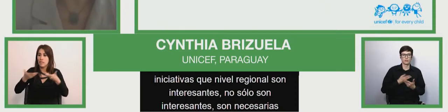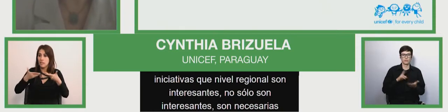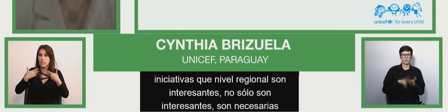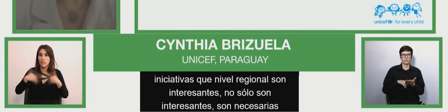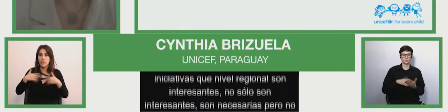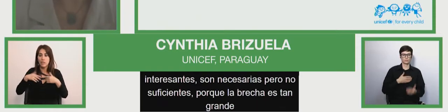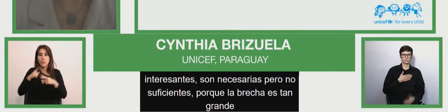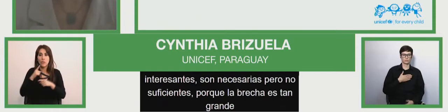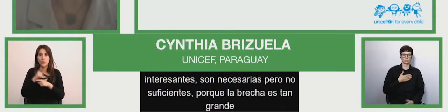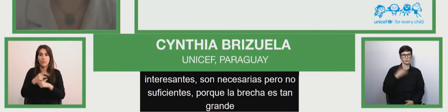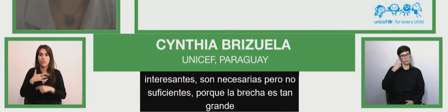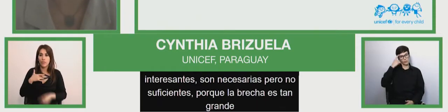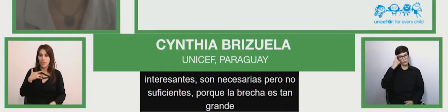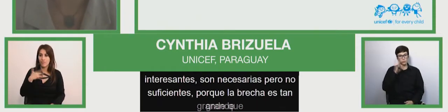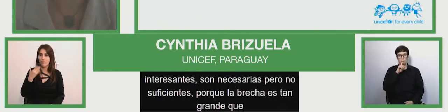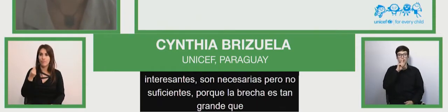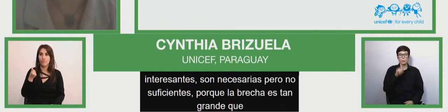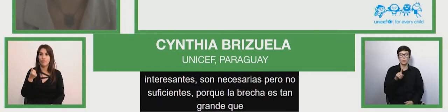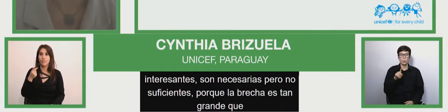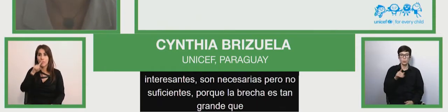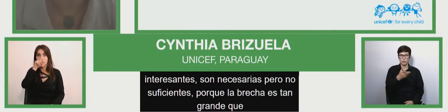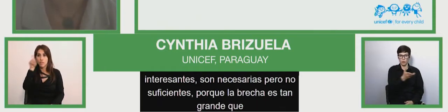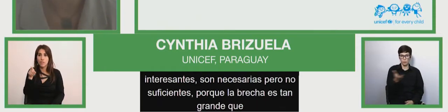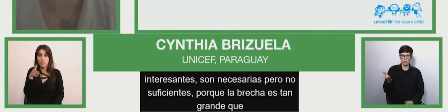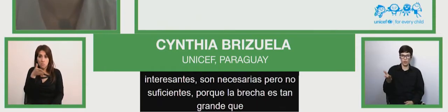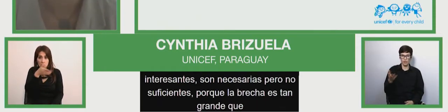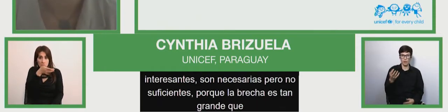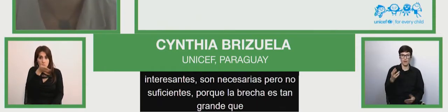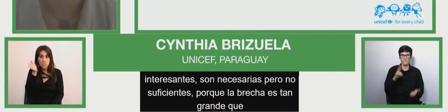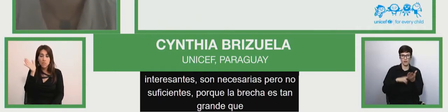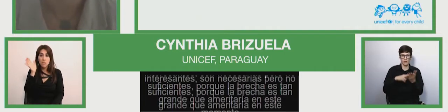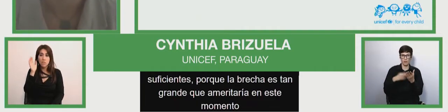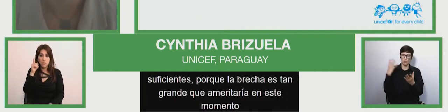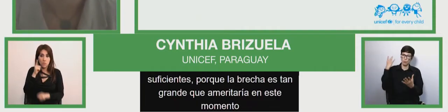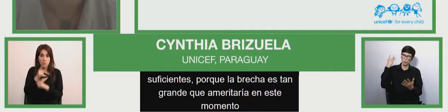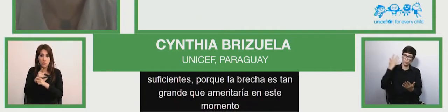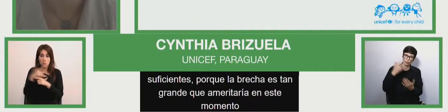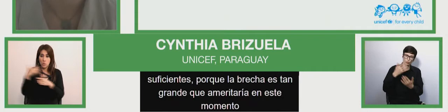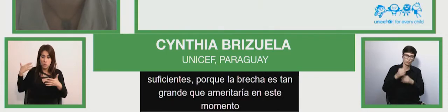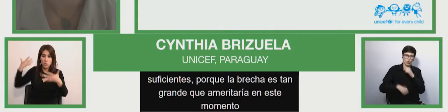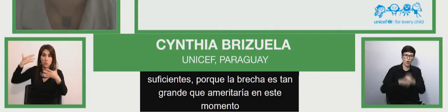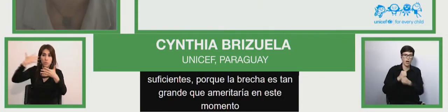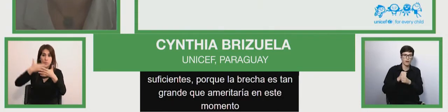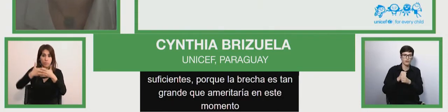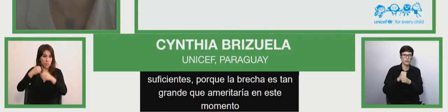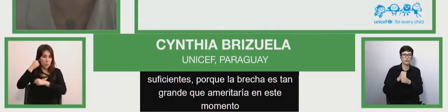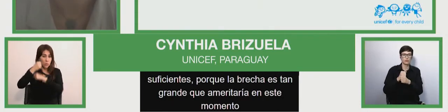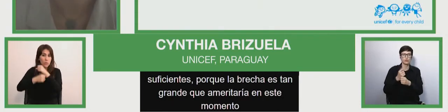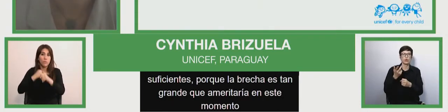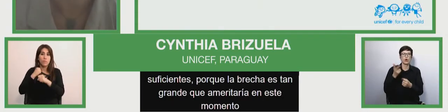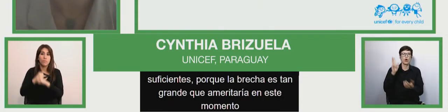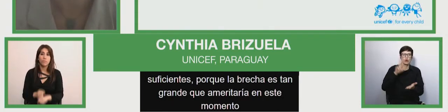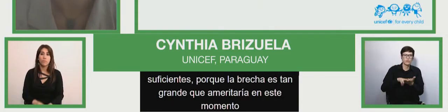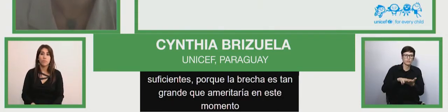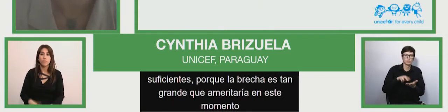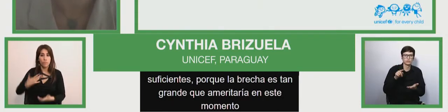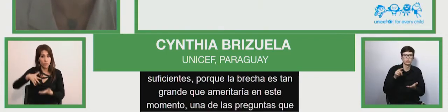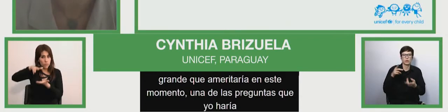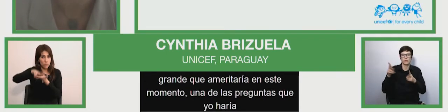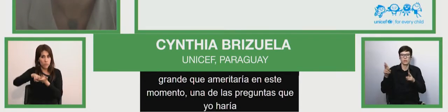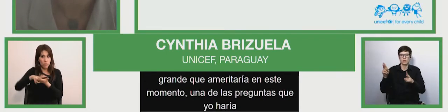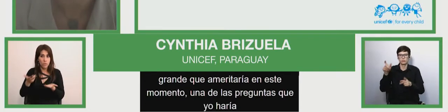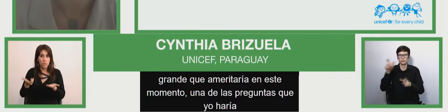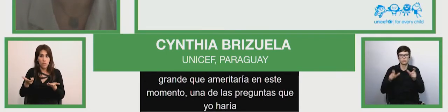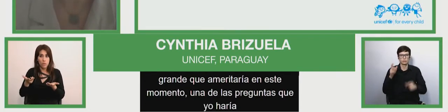questions that i would do for some several so many years when the rights of children uh people with disabilities